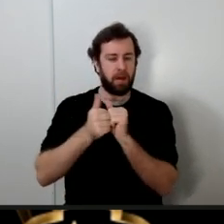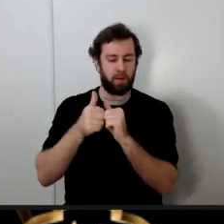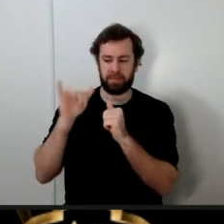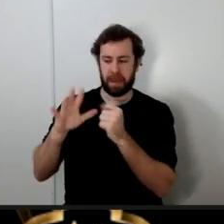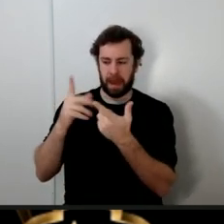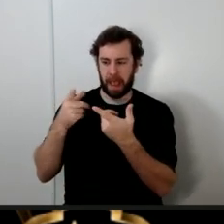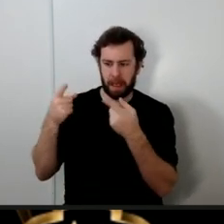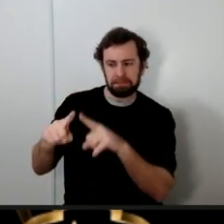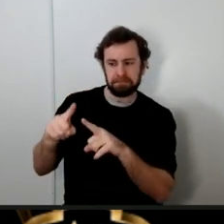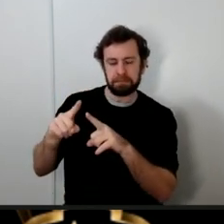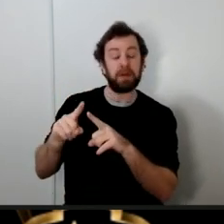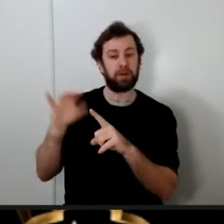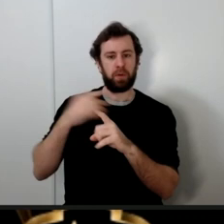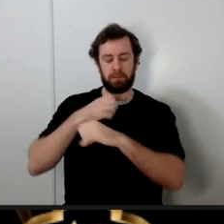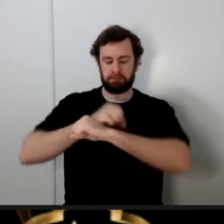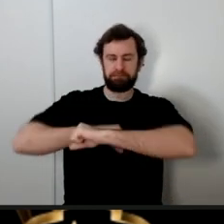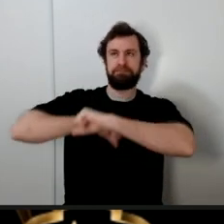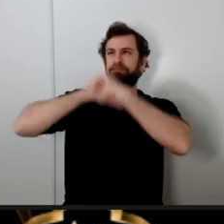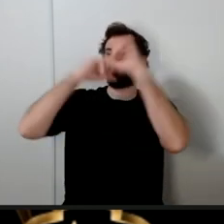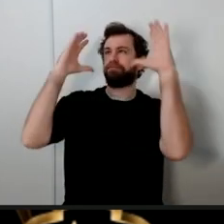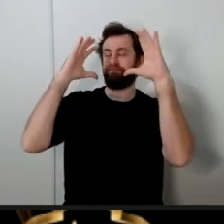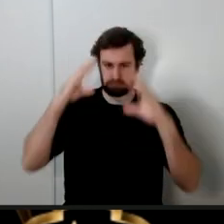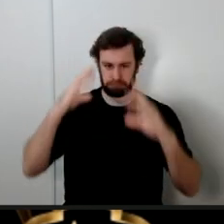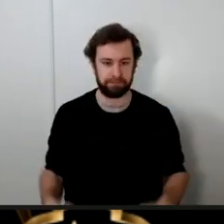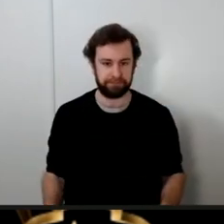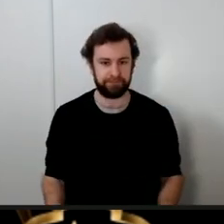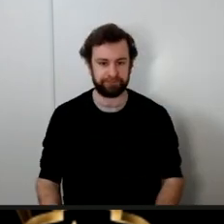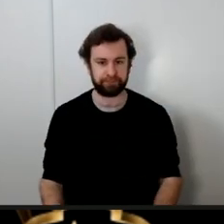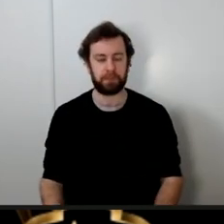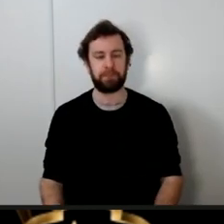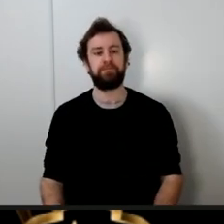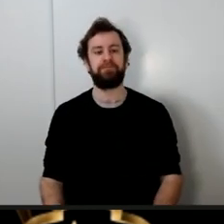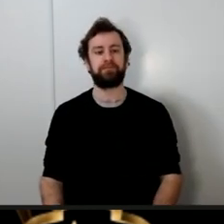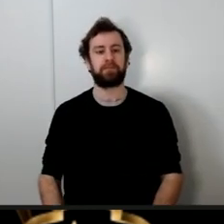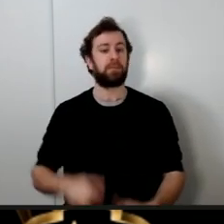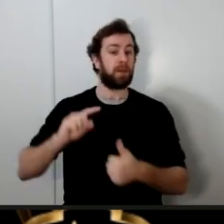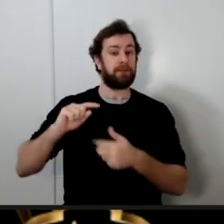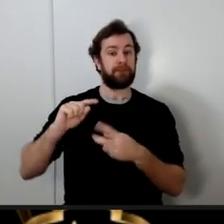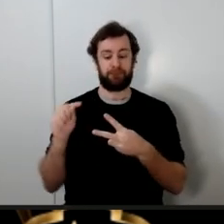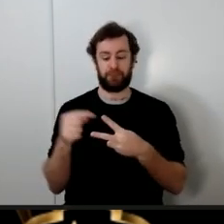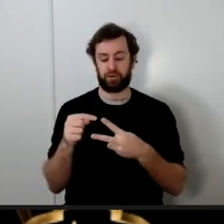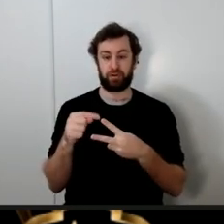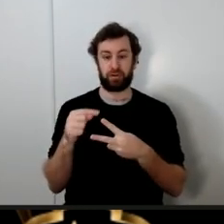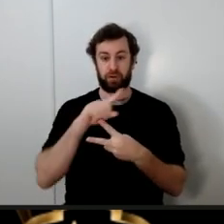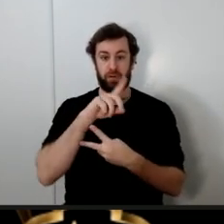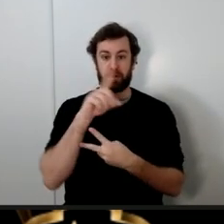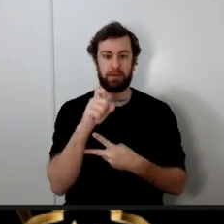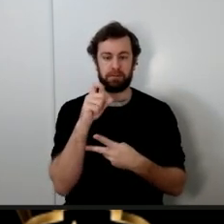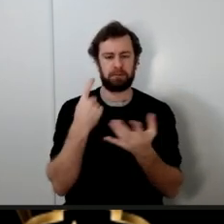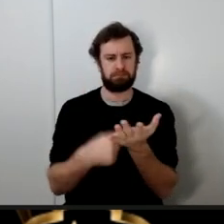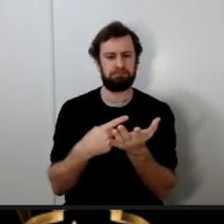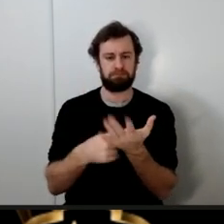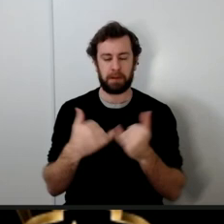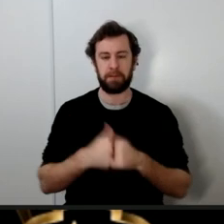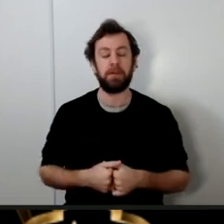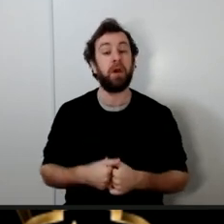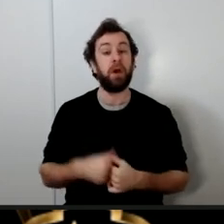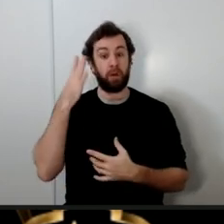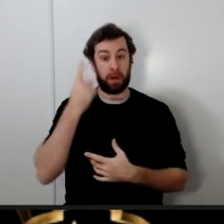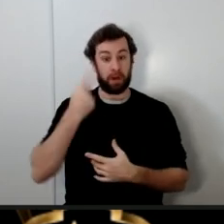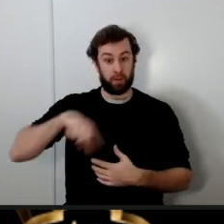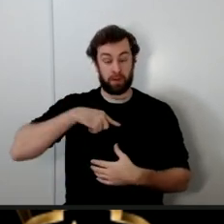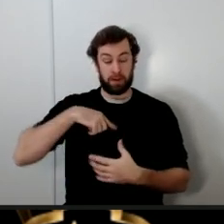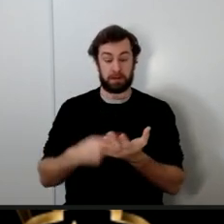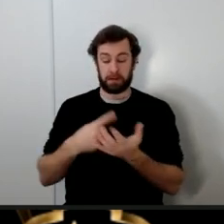it let's now address the first question my dear brothers and sisters why is it that we discuss a historical event